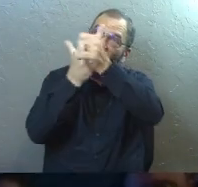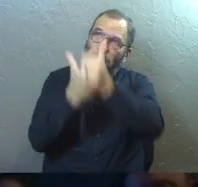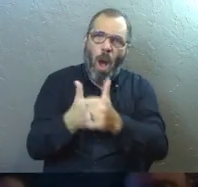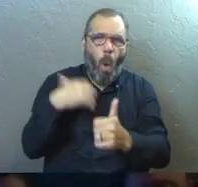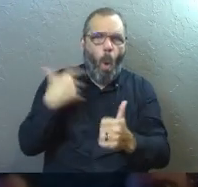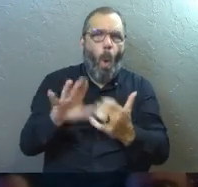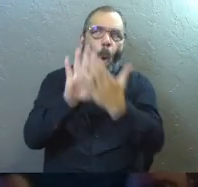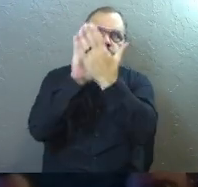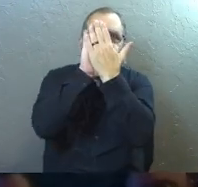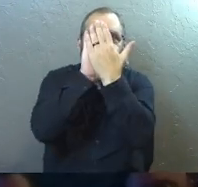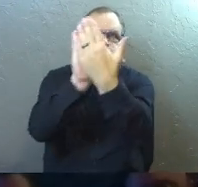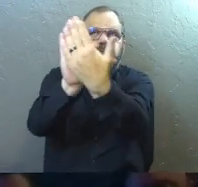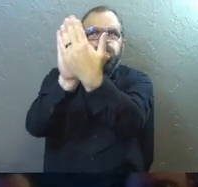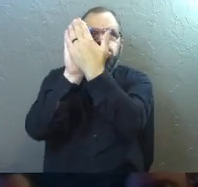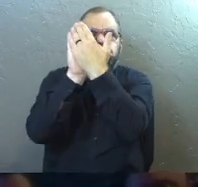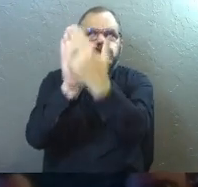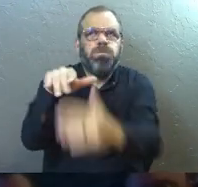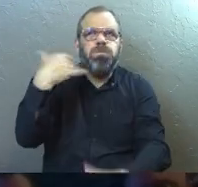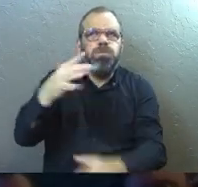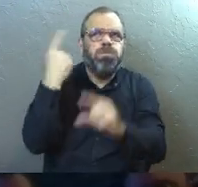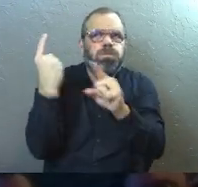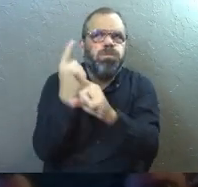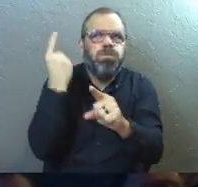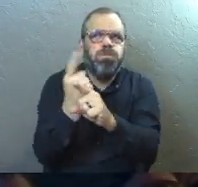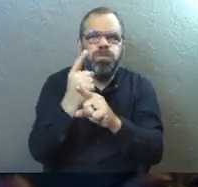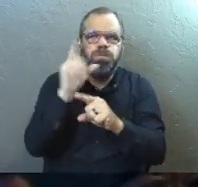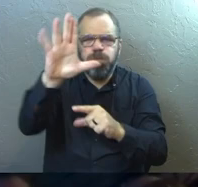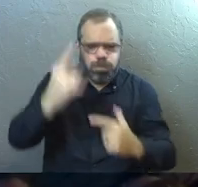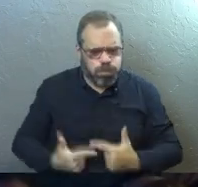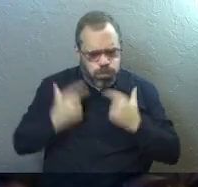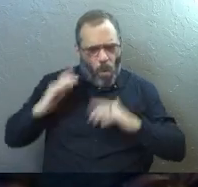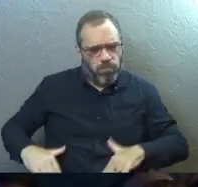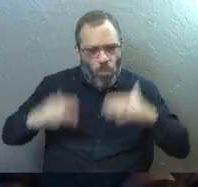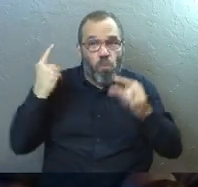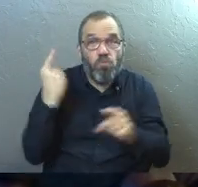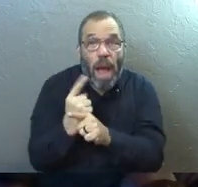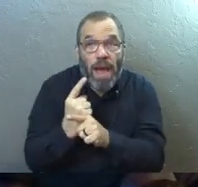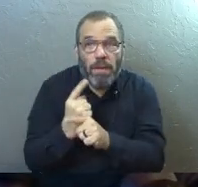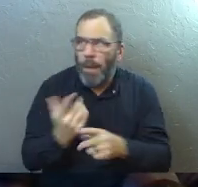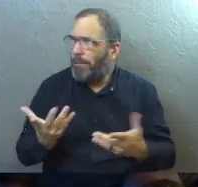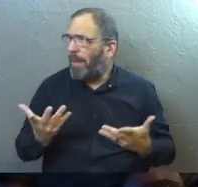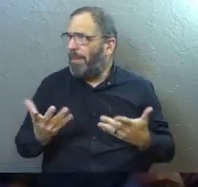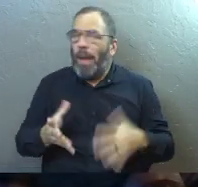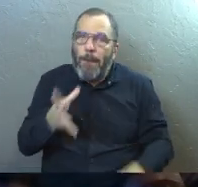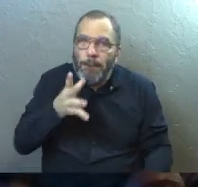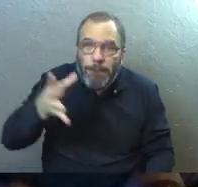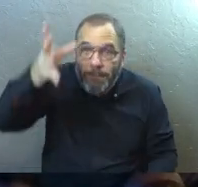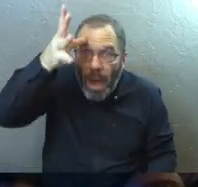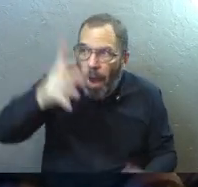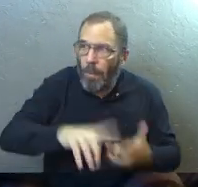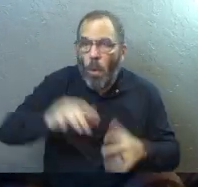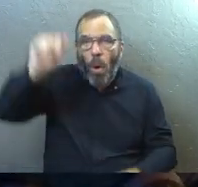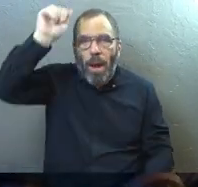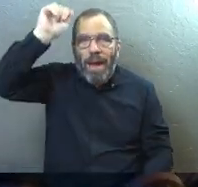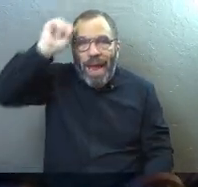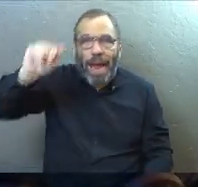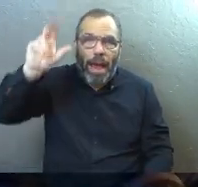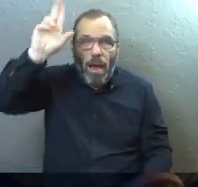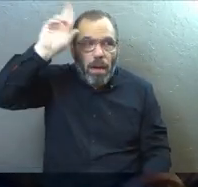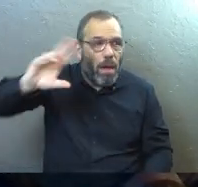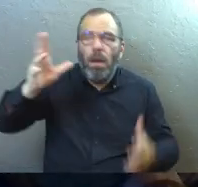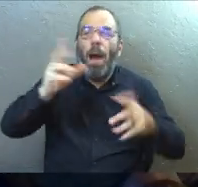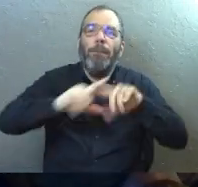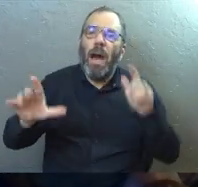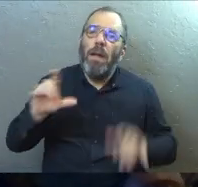him deeply, and found him faithful across her whole life, right? And maybe it was a parent or maybe it was an aunt or an uncle to you.